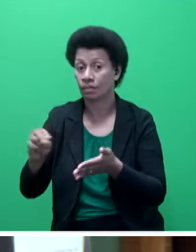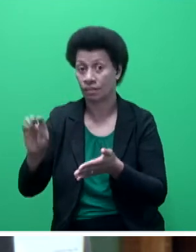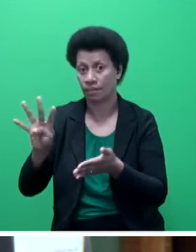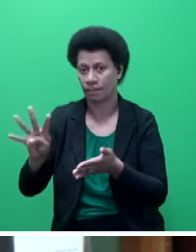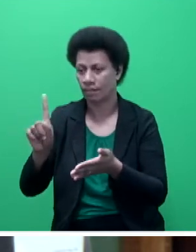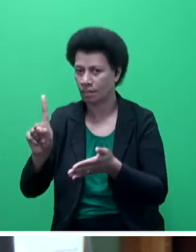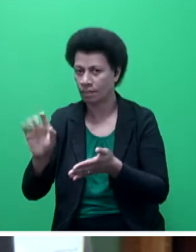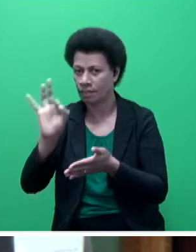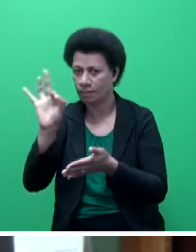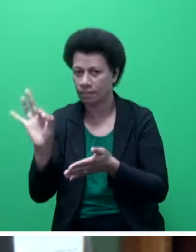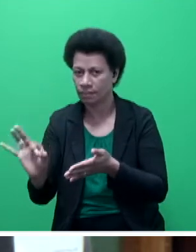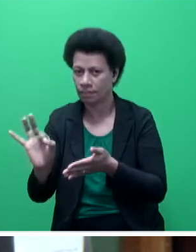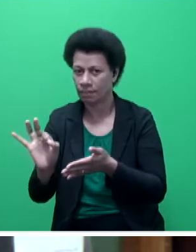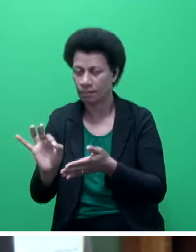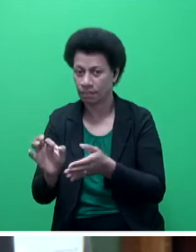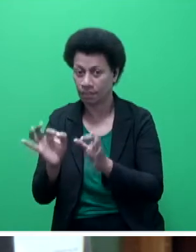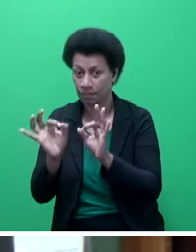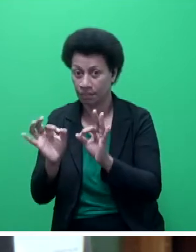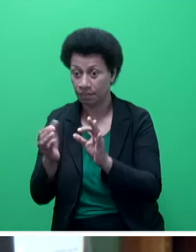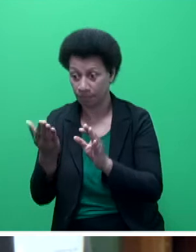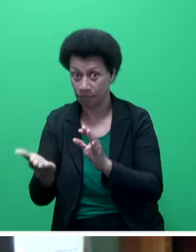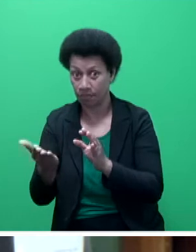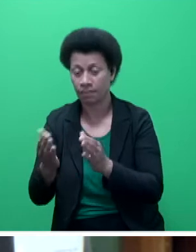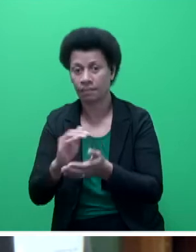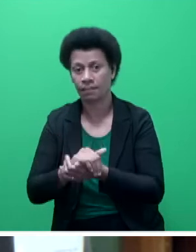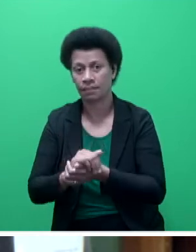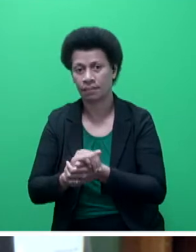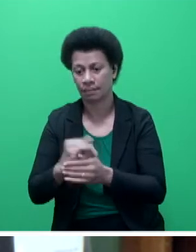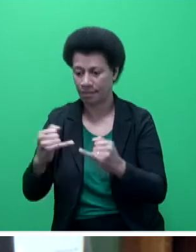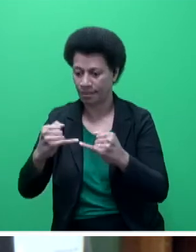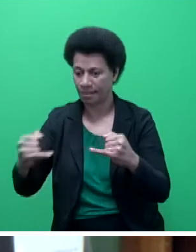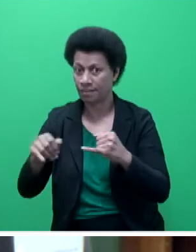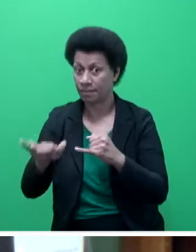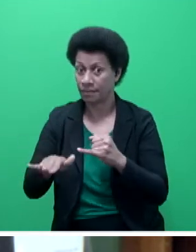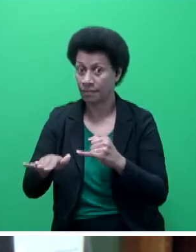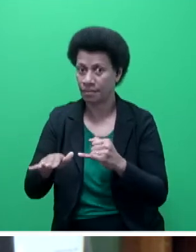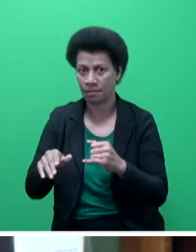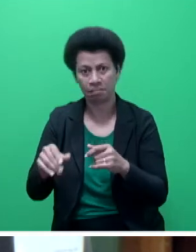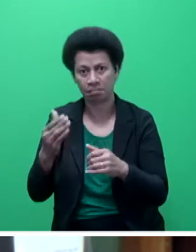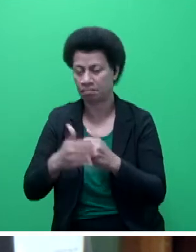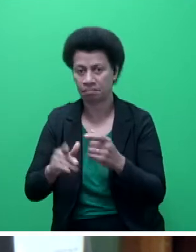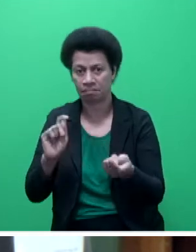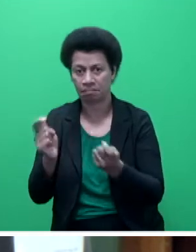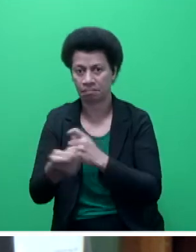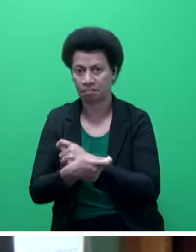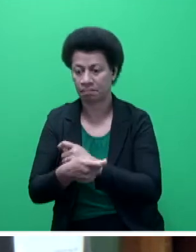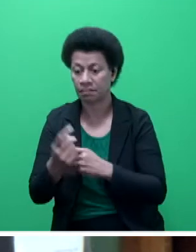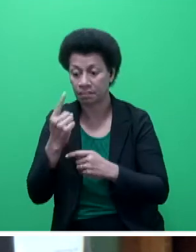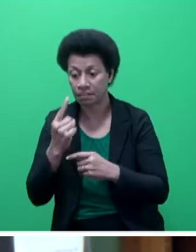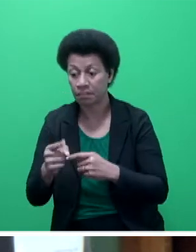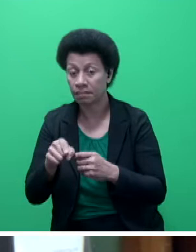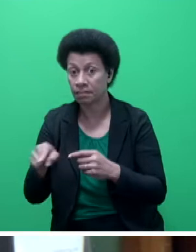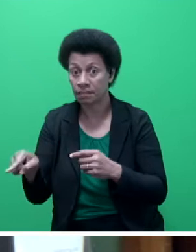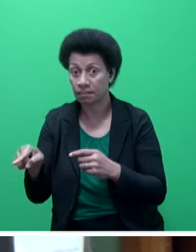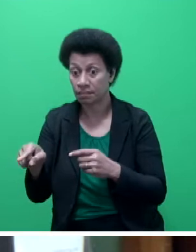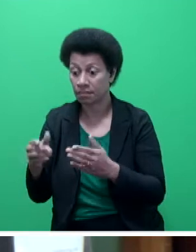per cent. This is the accurate figure. The national poverty line remains virtually unchanged, sir, due to the relatively uniform distribution of non-food expenditures among